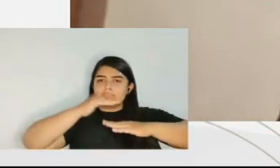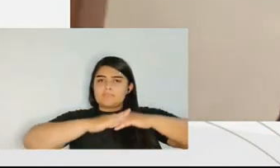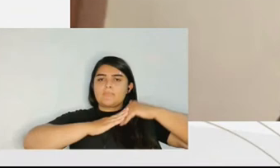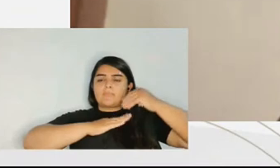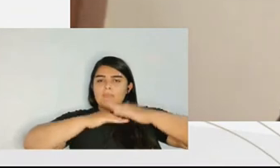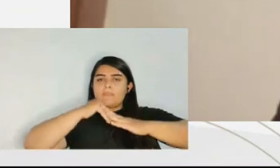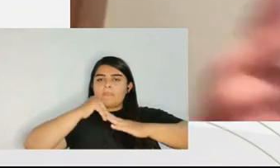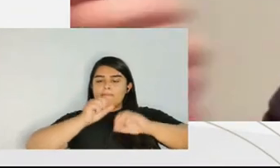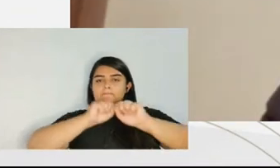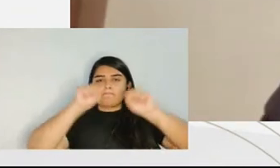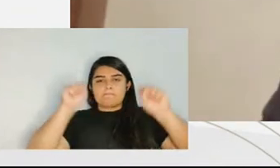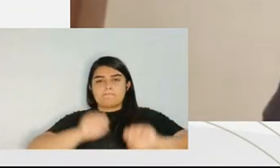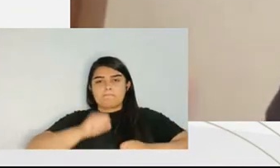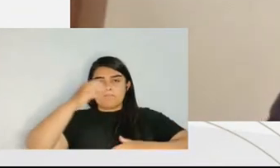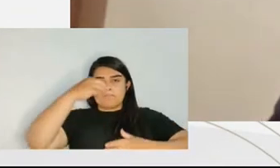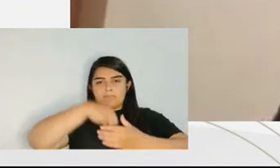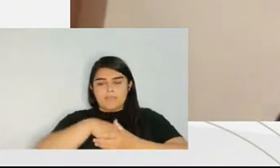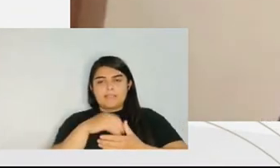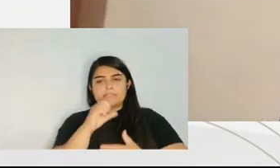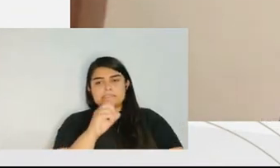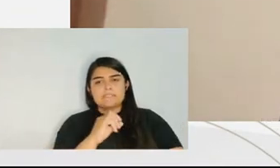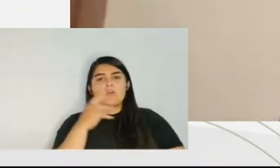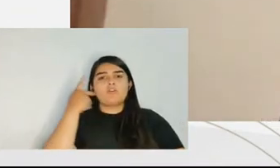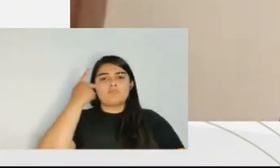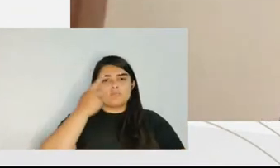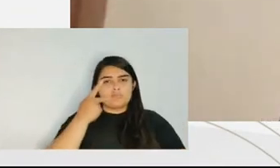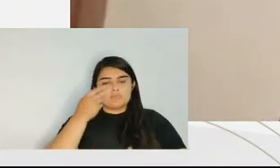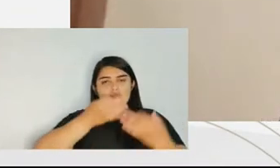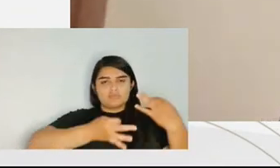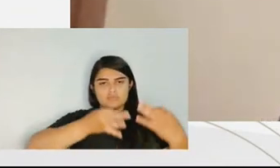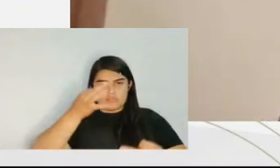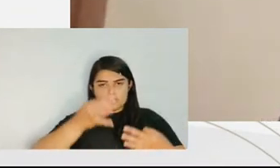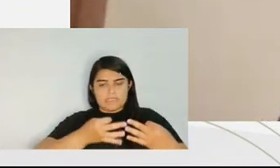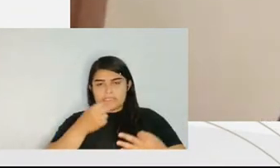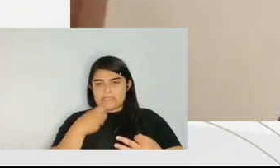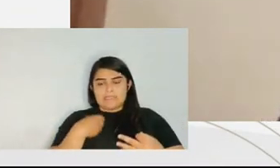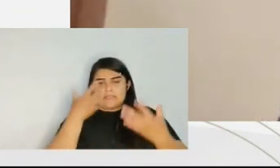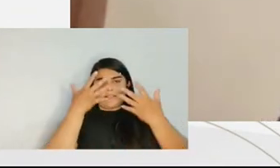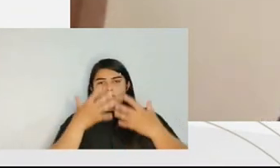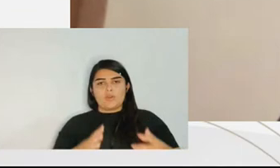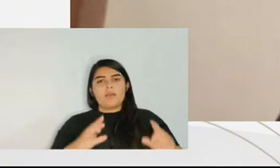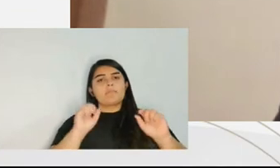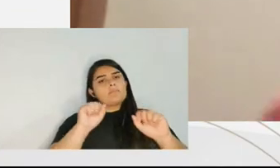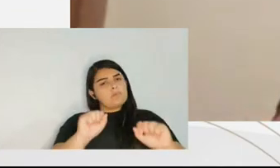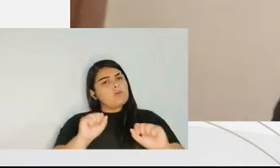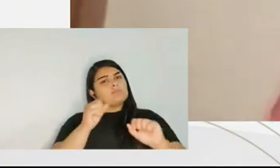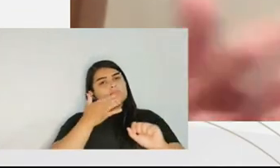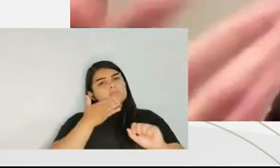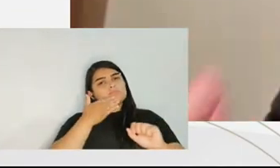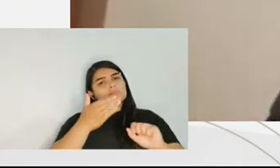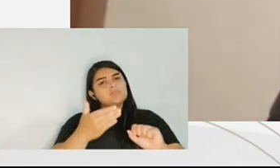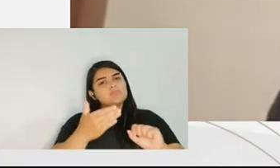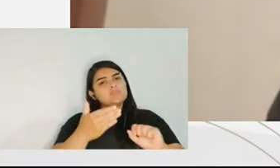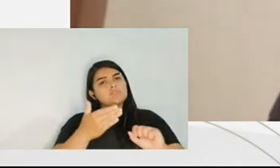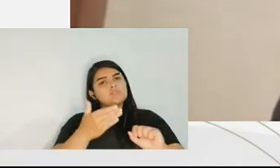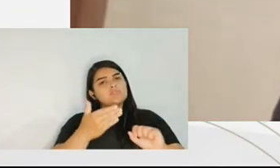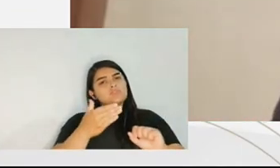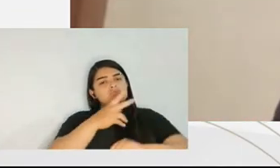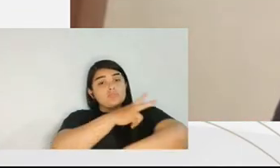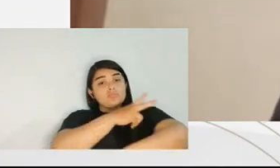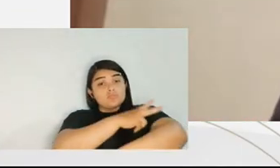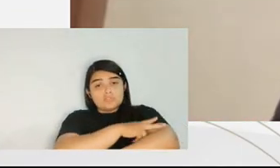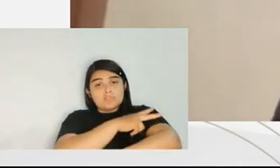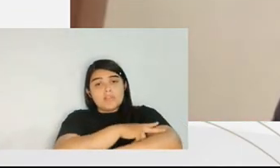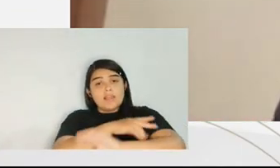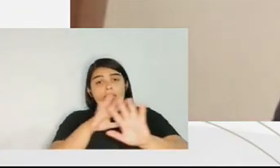a unionized issue. If the promoter refuses to do that, that can be a